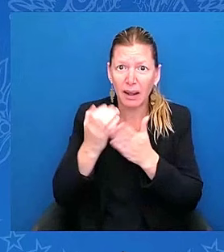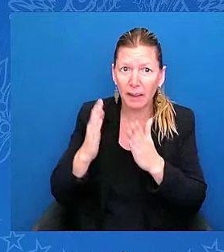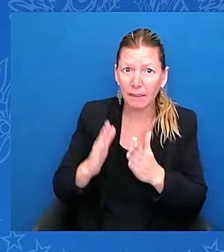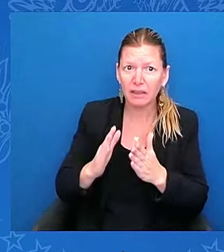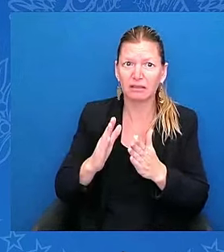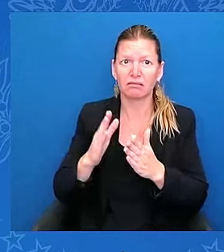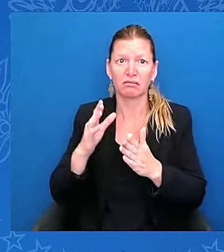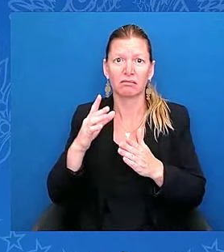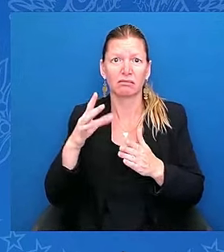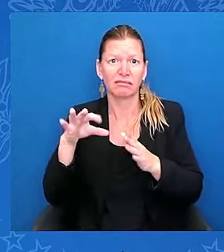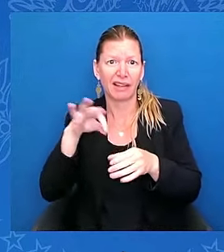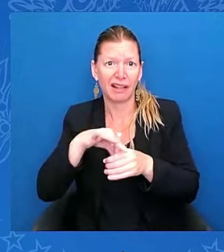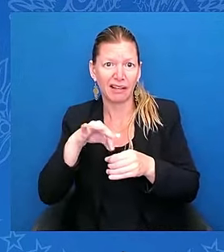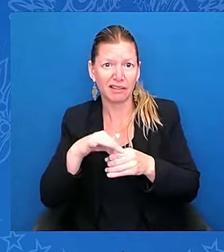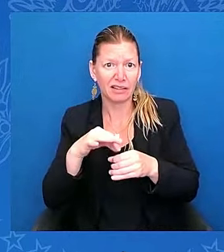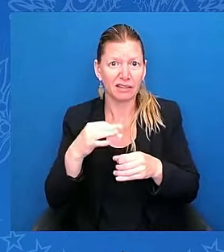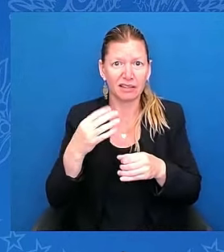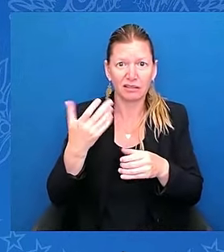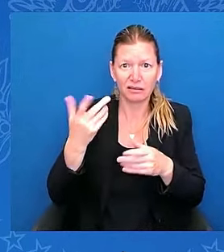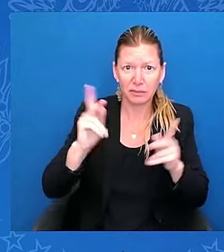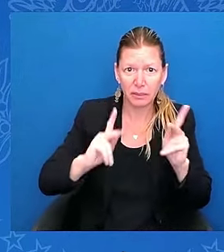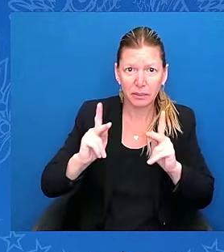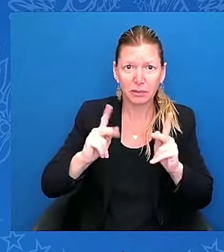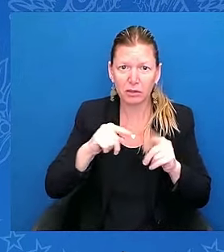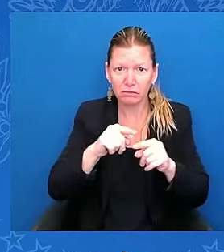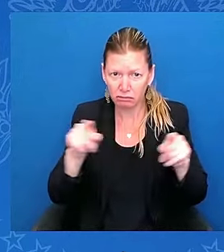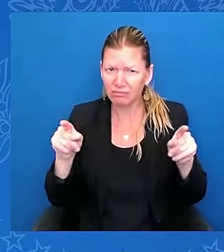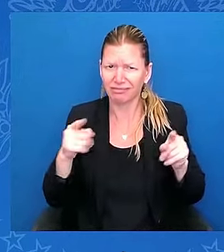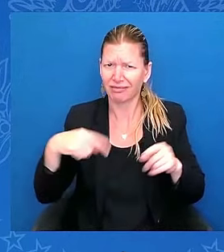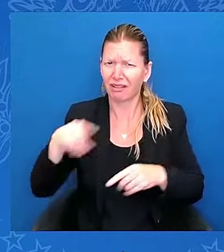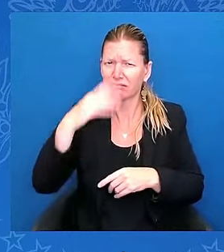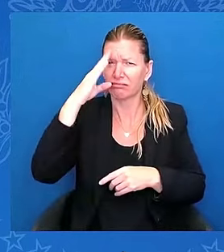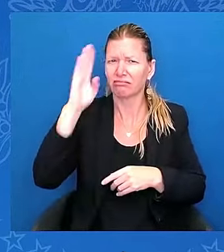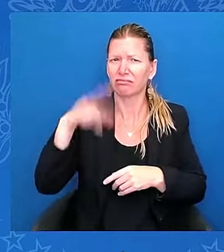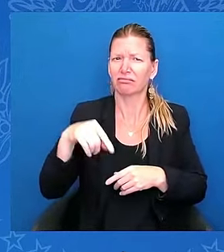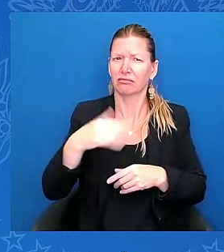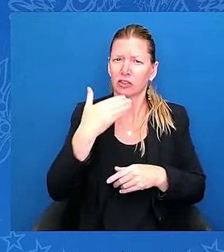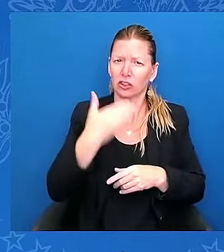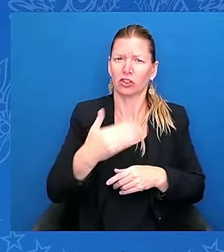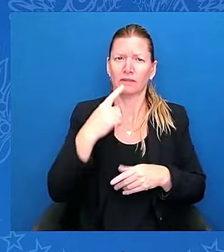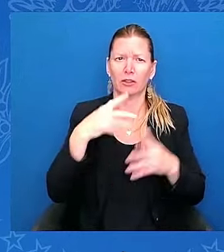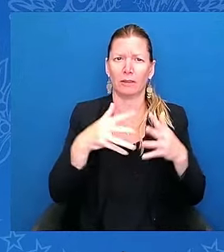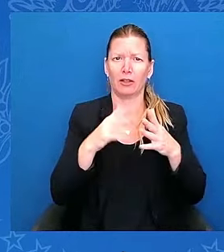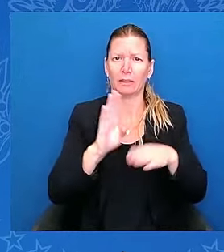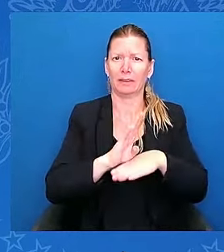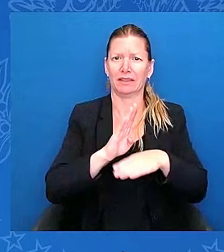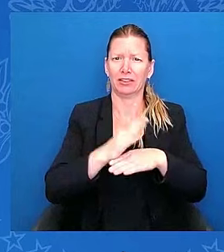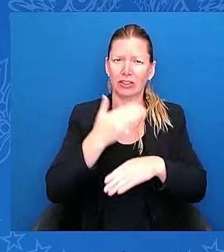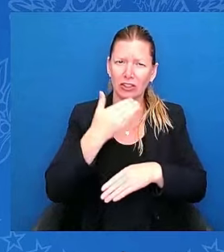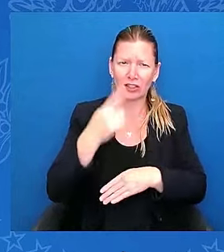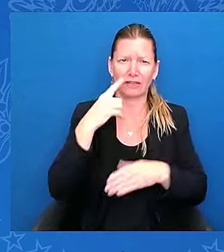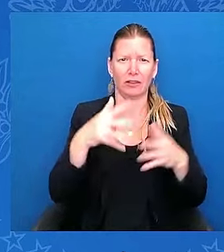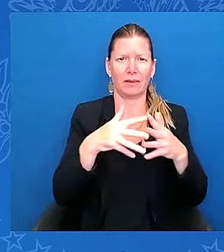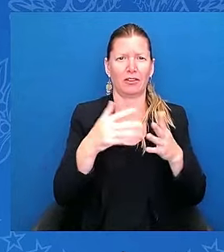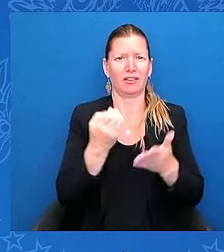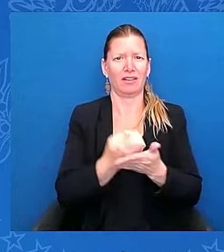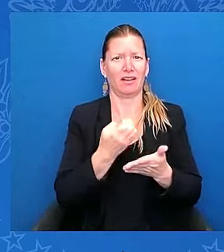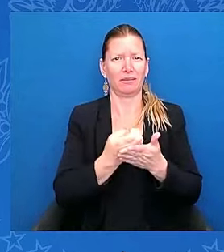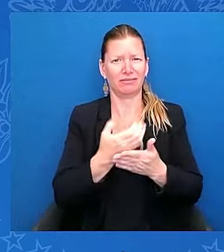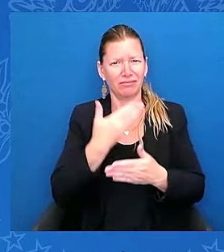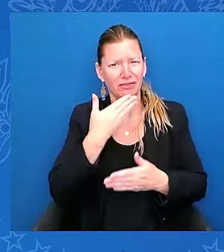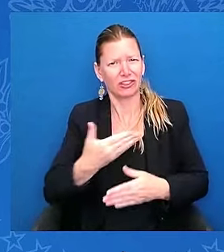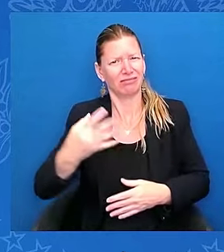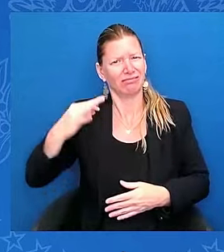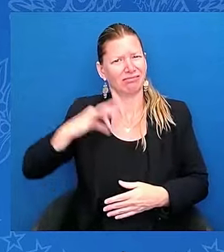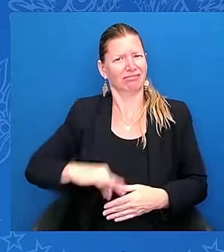it's good for America, period. This step builds on other actions we've taken to support DREAMers, from defending DREAMers in the